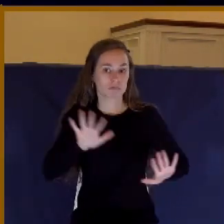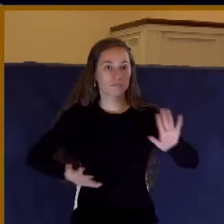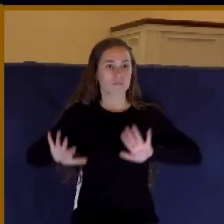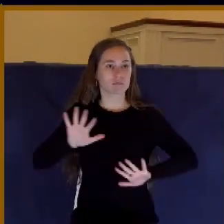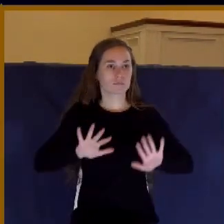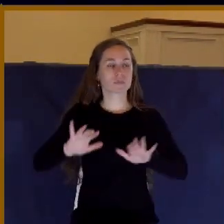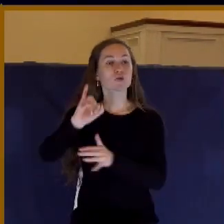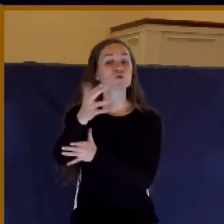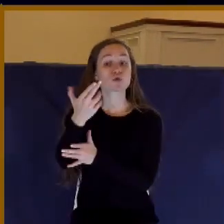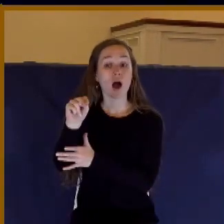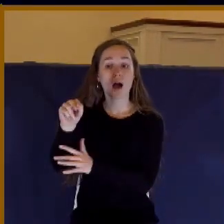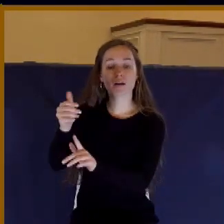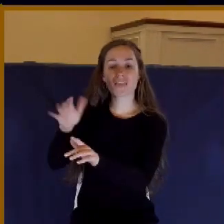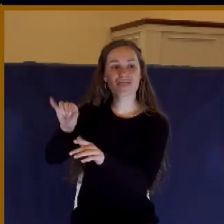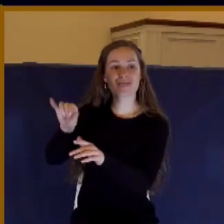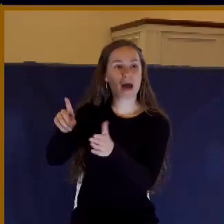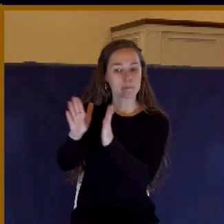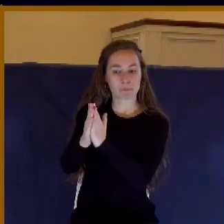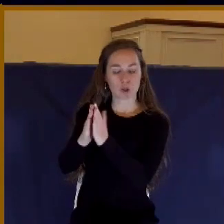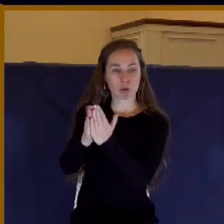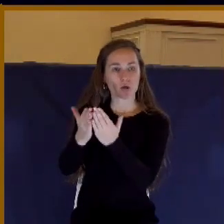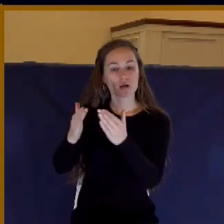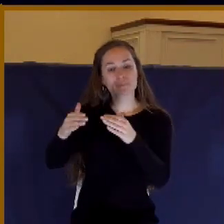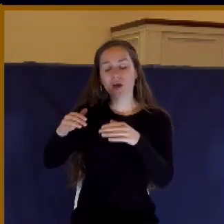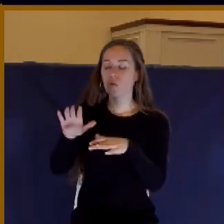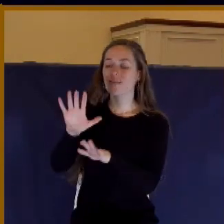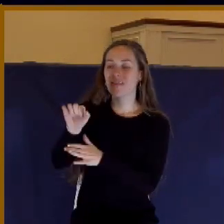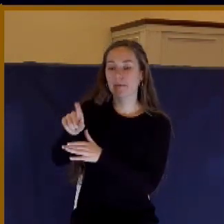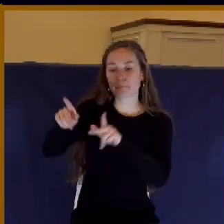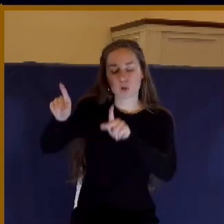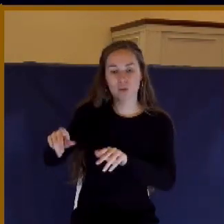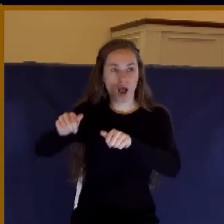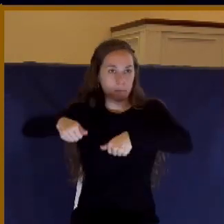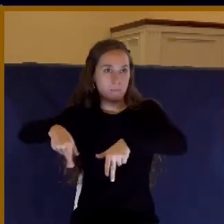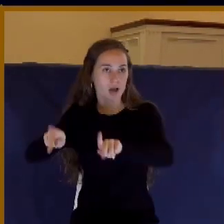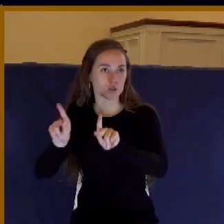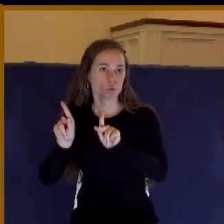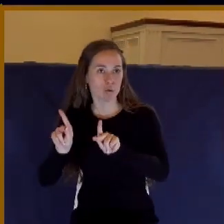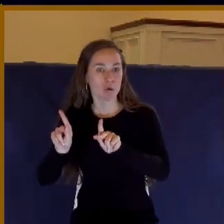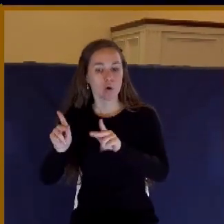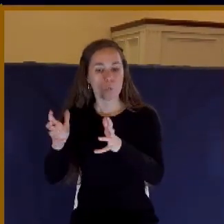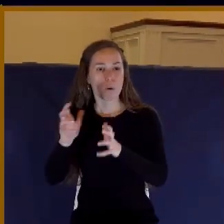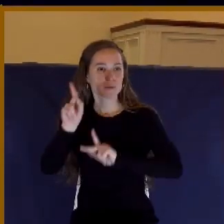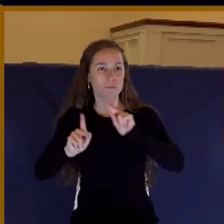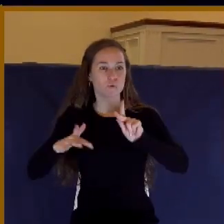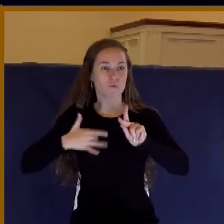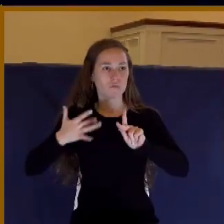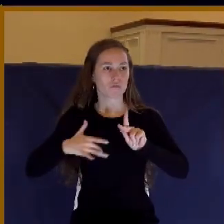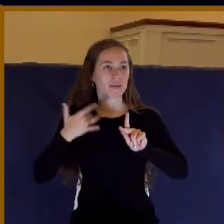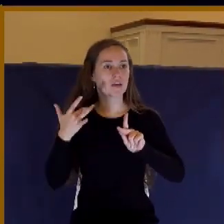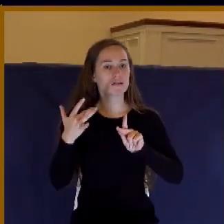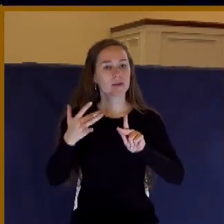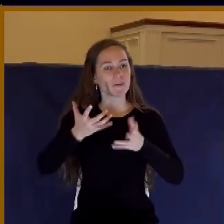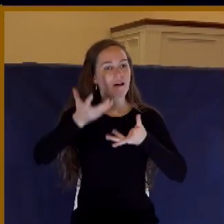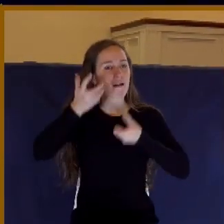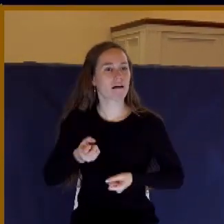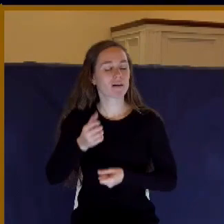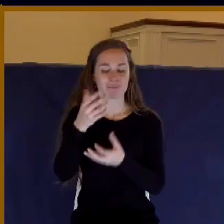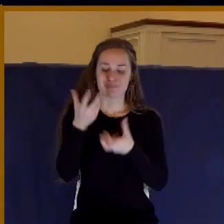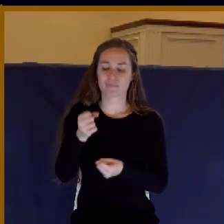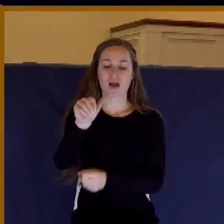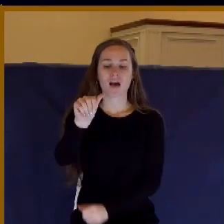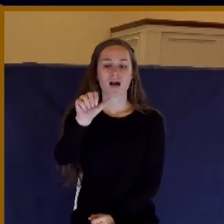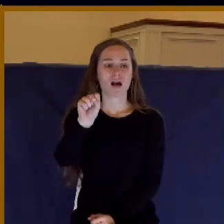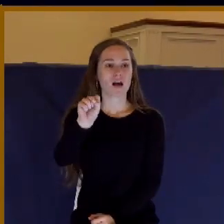apostle of assurance, and he wants you to know certain things. Contrary to this postmodern